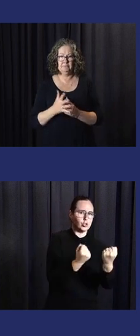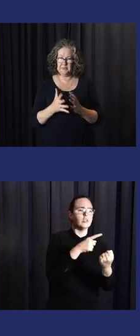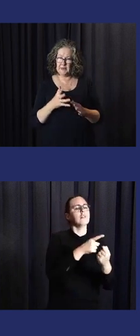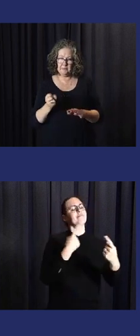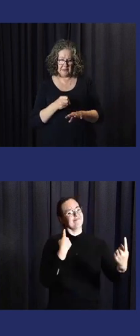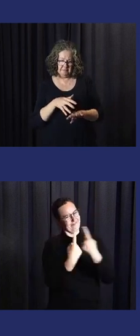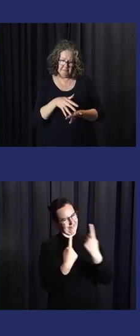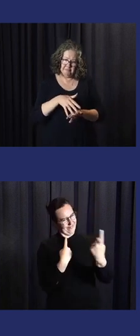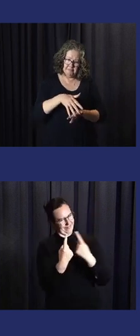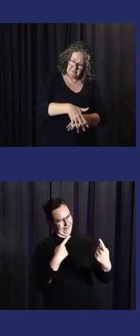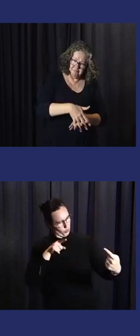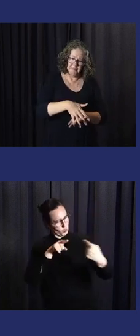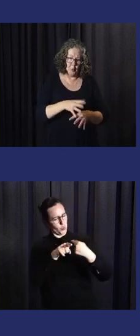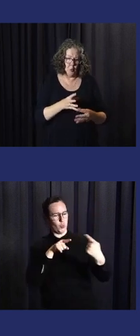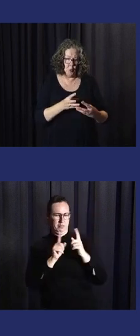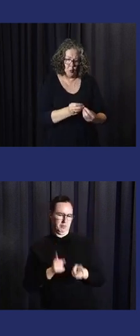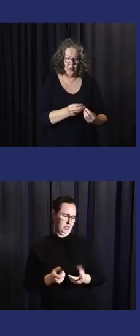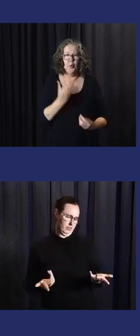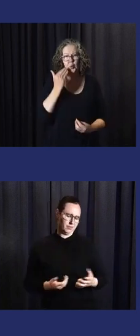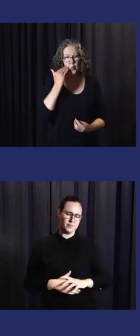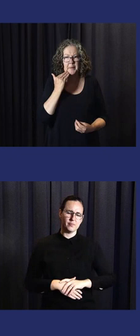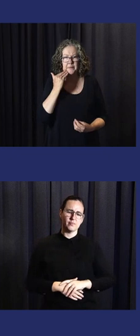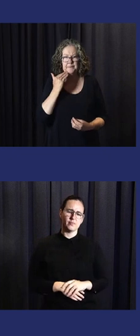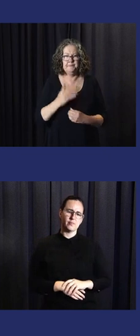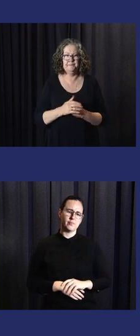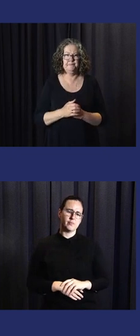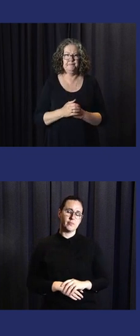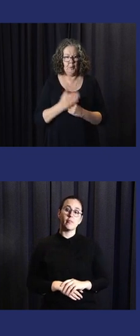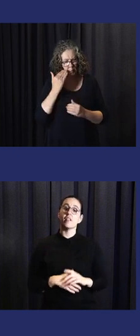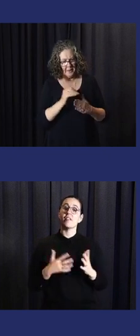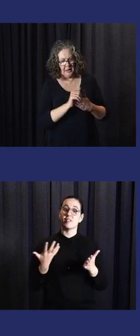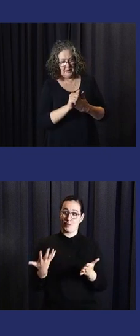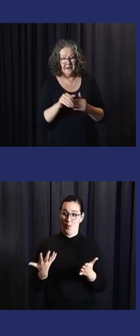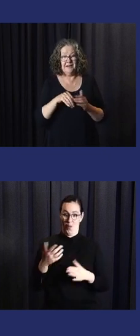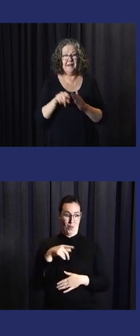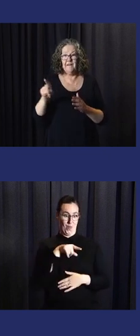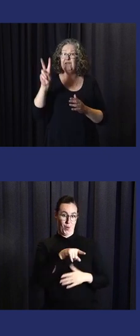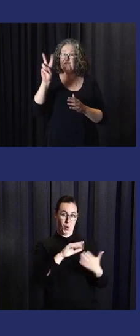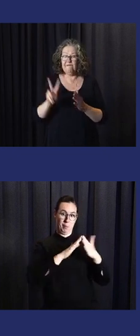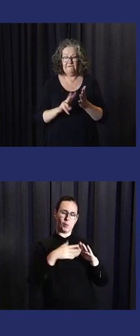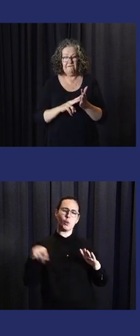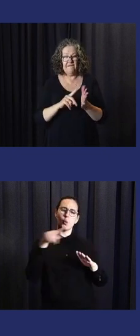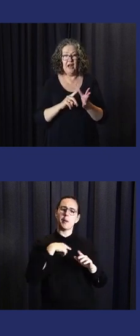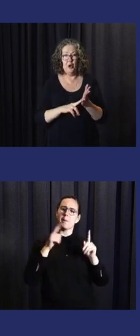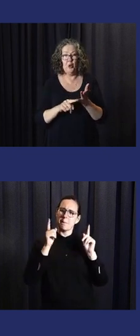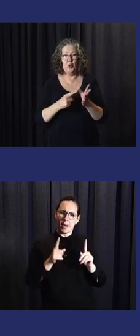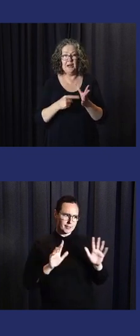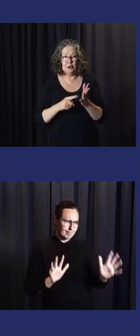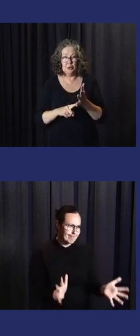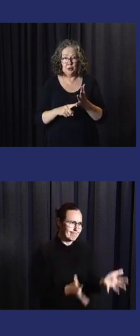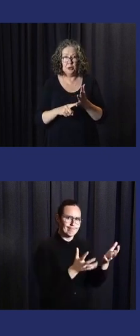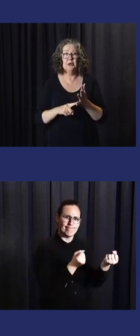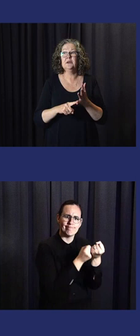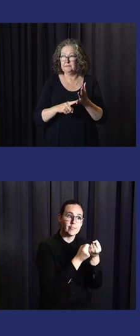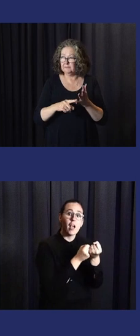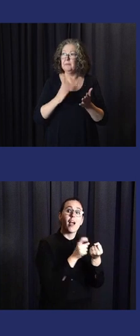communication. It's really about integrating and investing in community and women-led initiatives. So